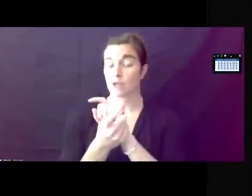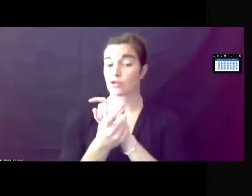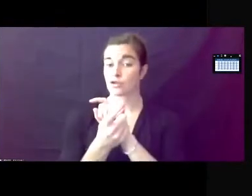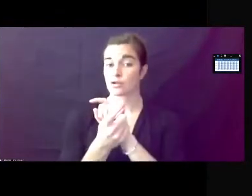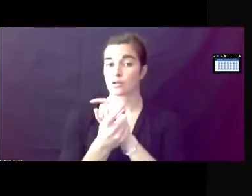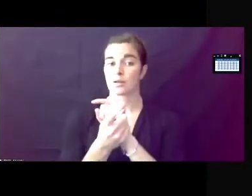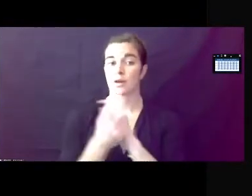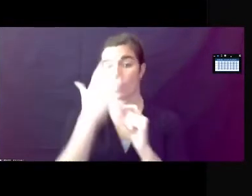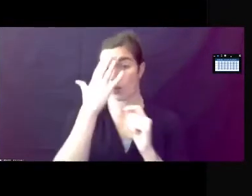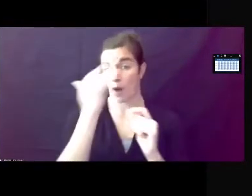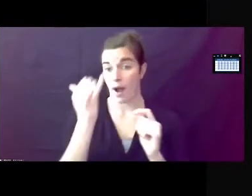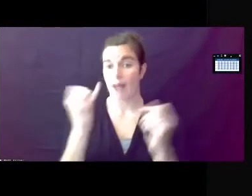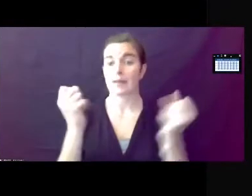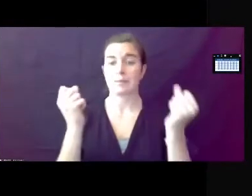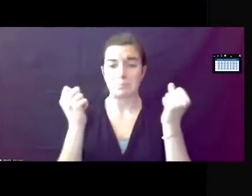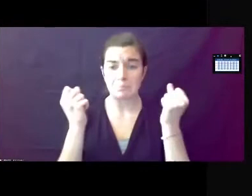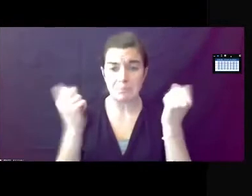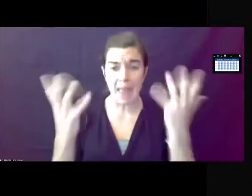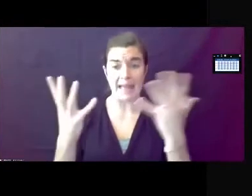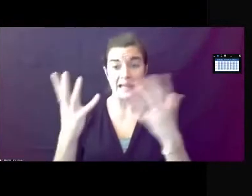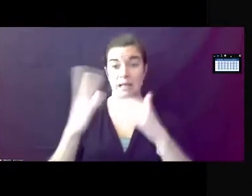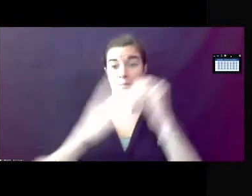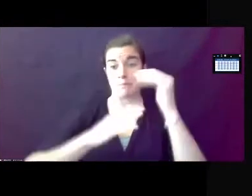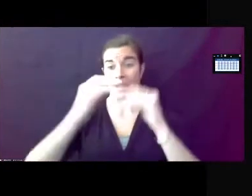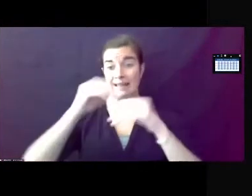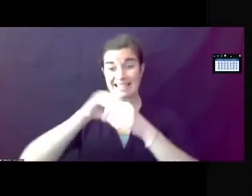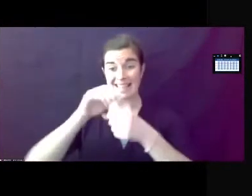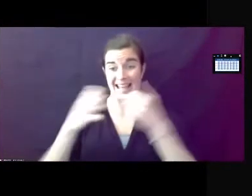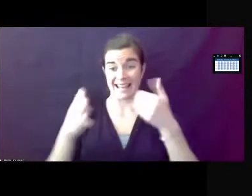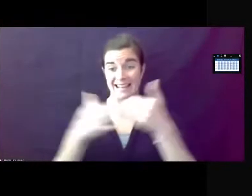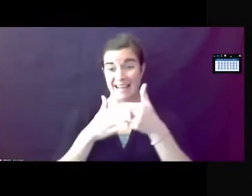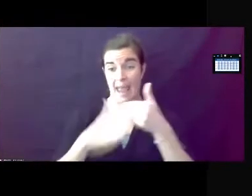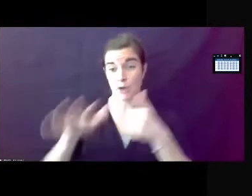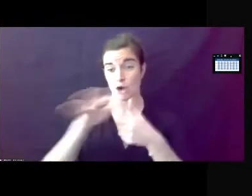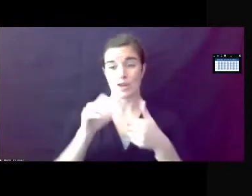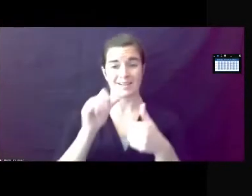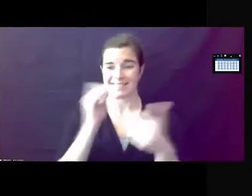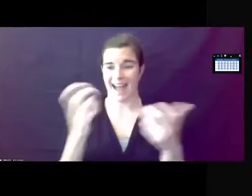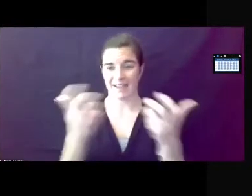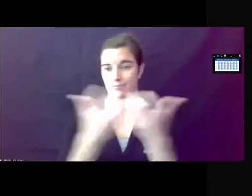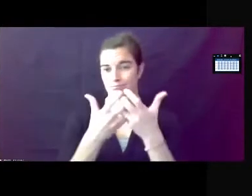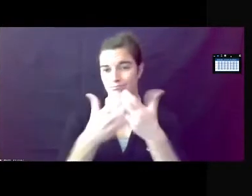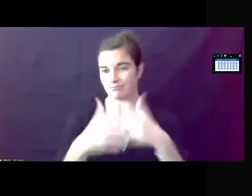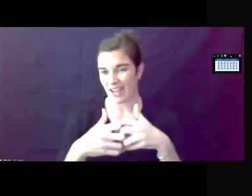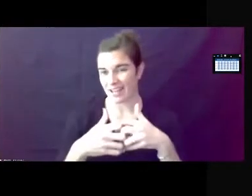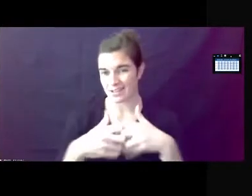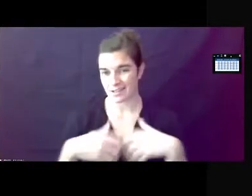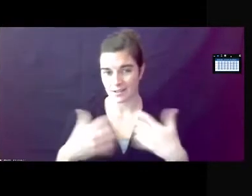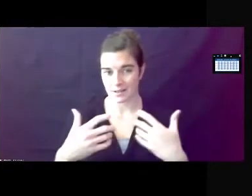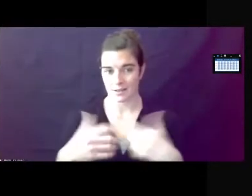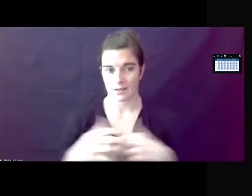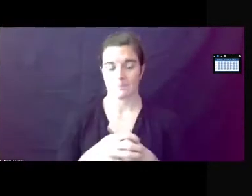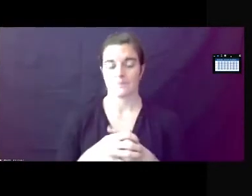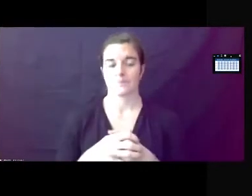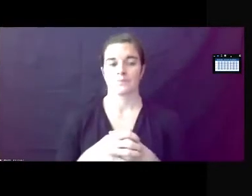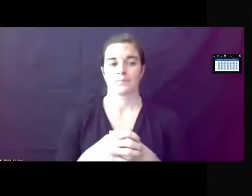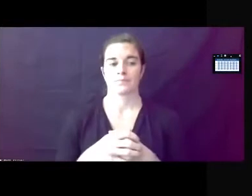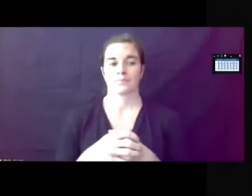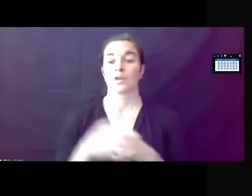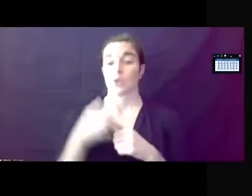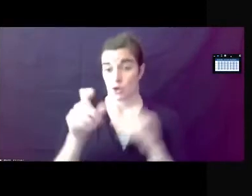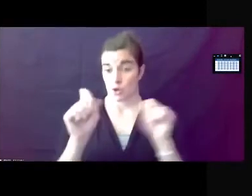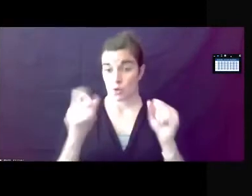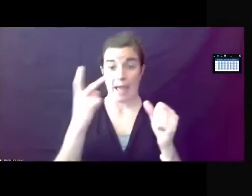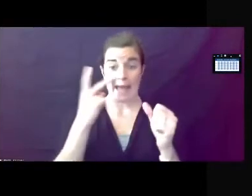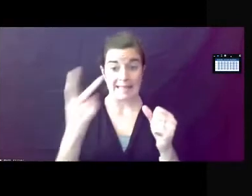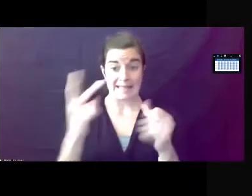was because many of the existing structures in our neighborhoods did not conform to them, such as front setback or lot coverage. So as you can see